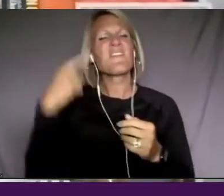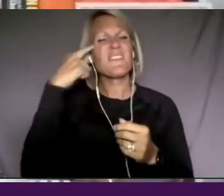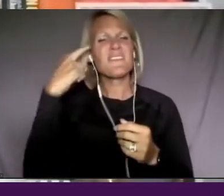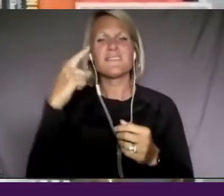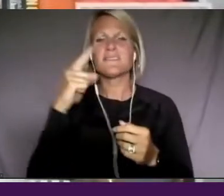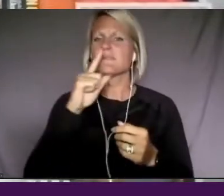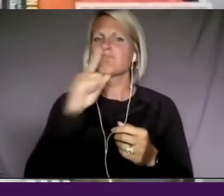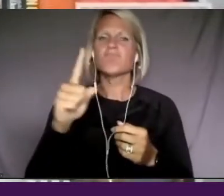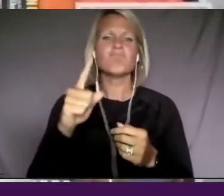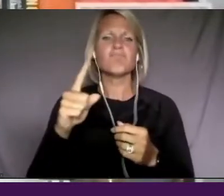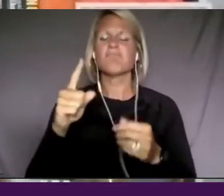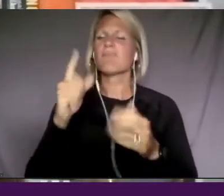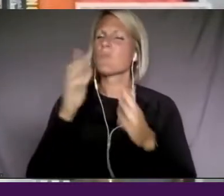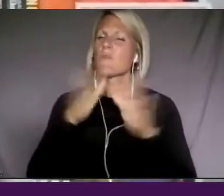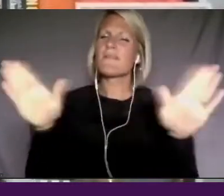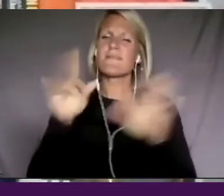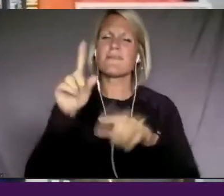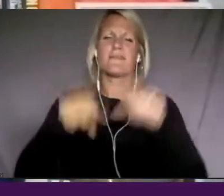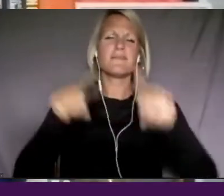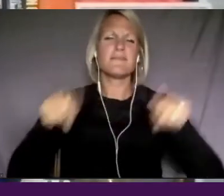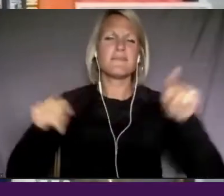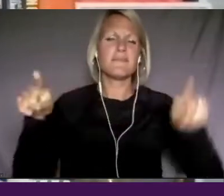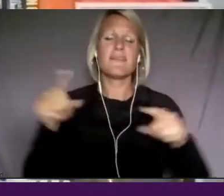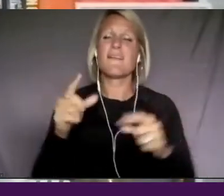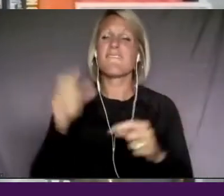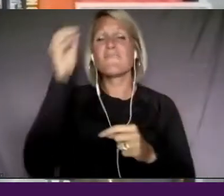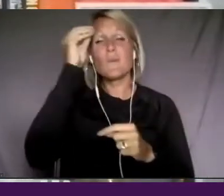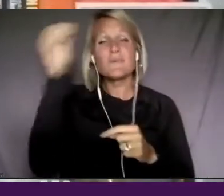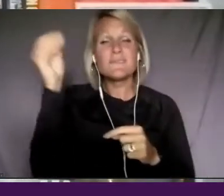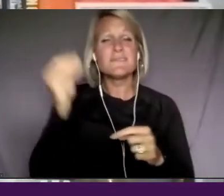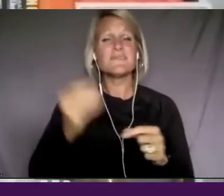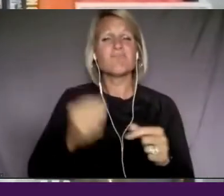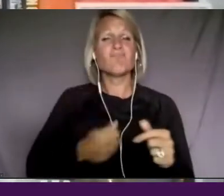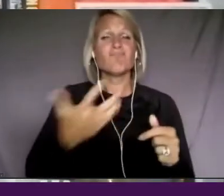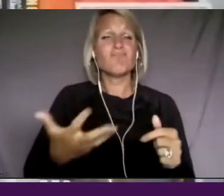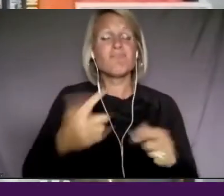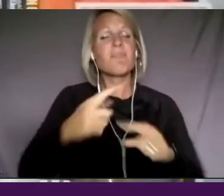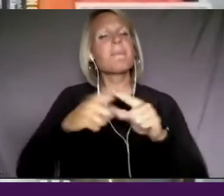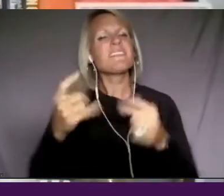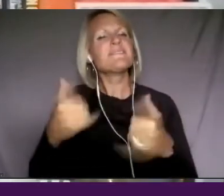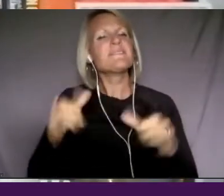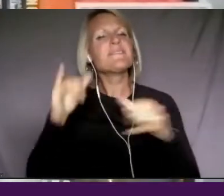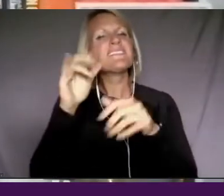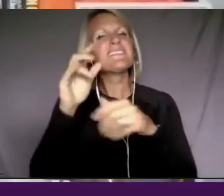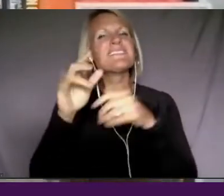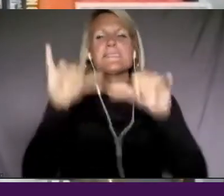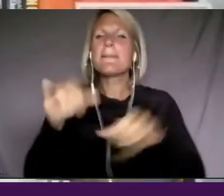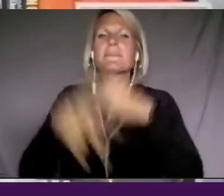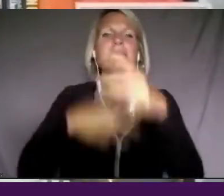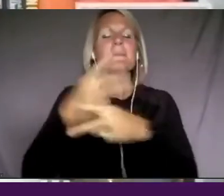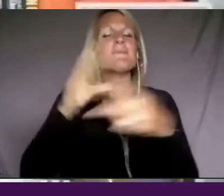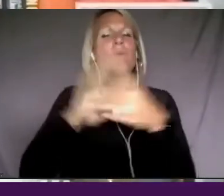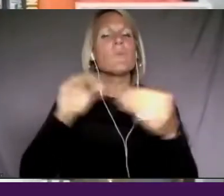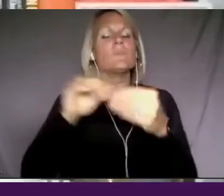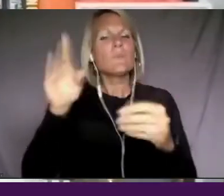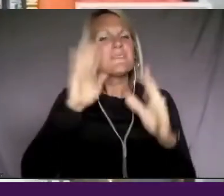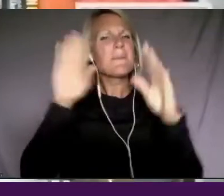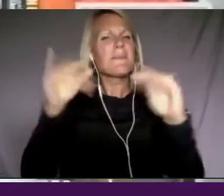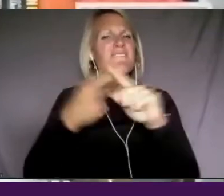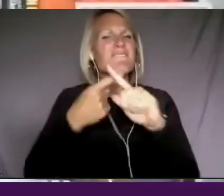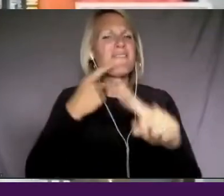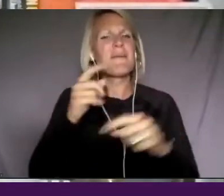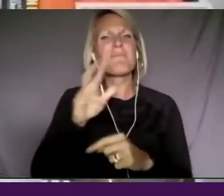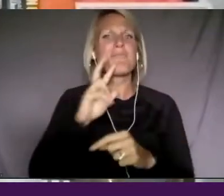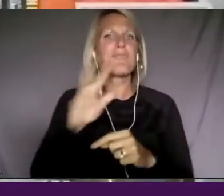wider range of voices, but still the kinds of stories that you would expect from a 30 plus year old,